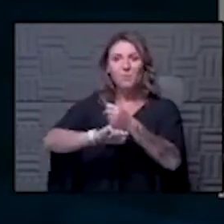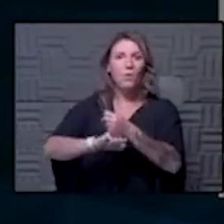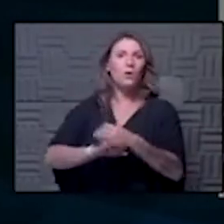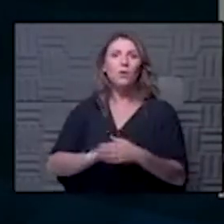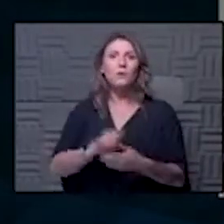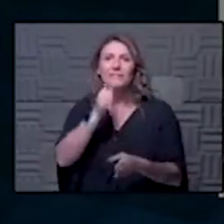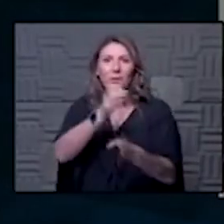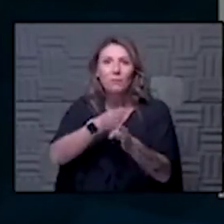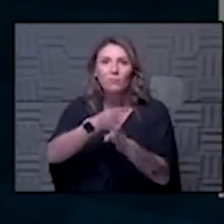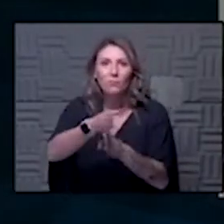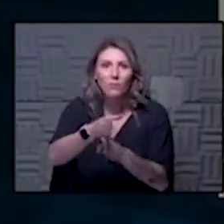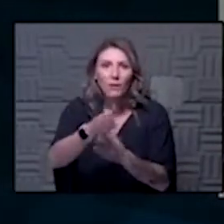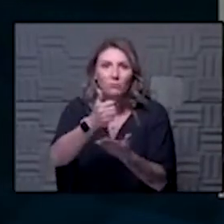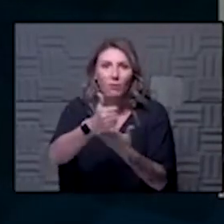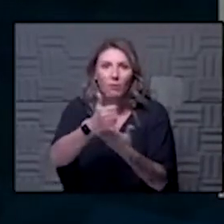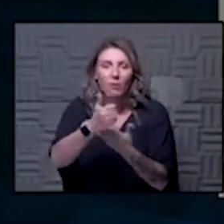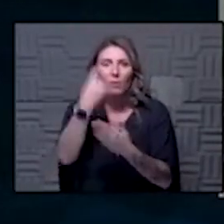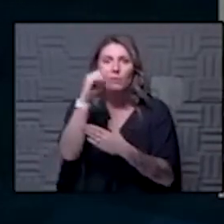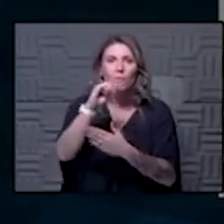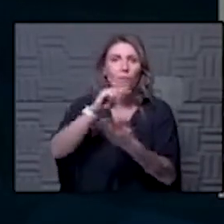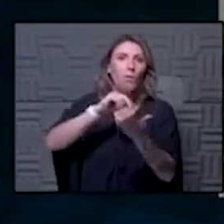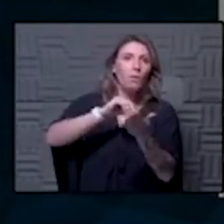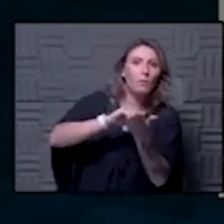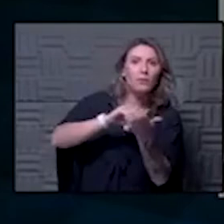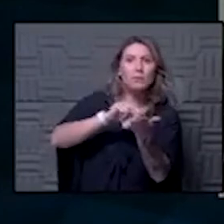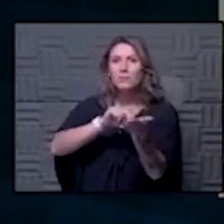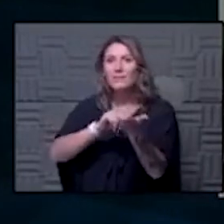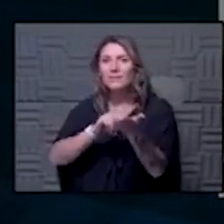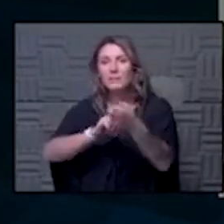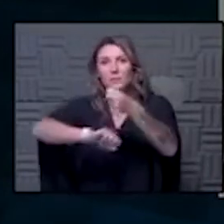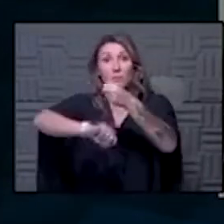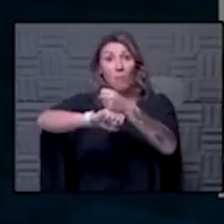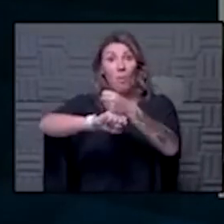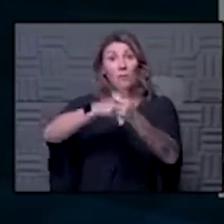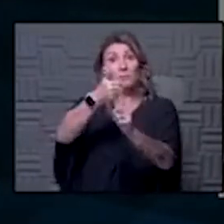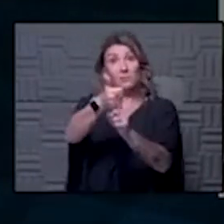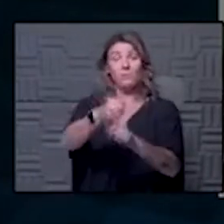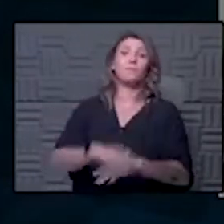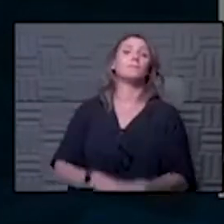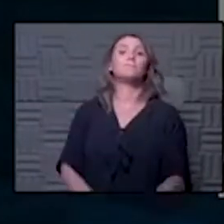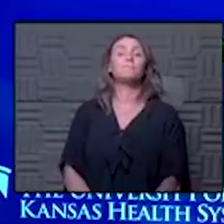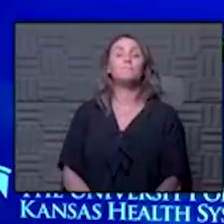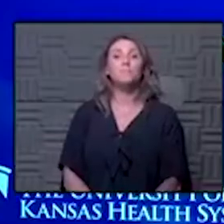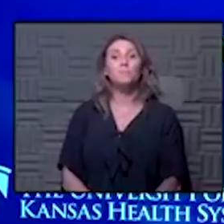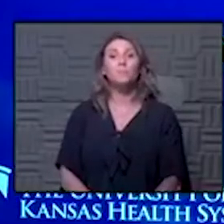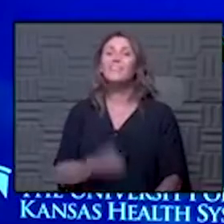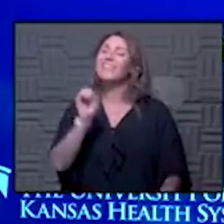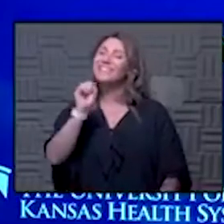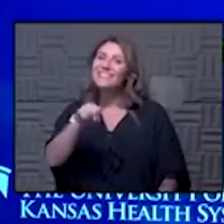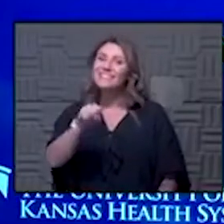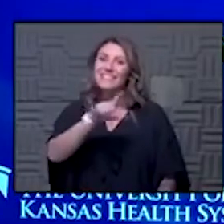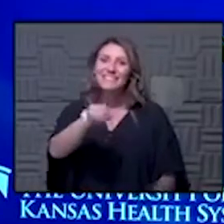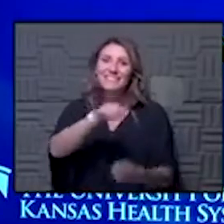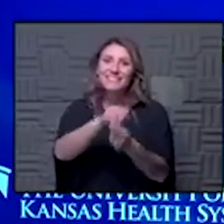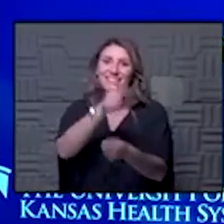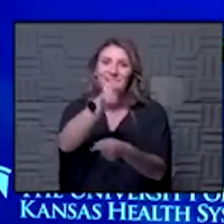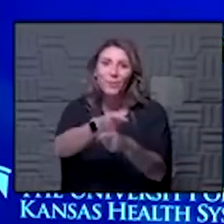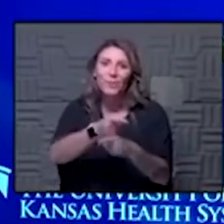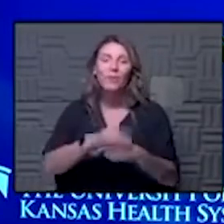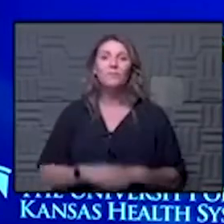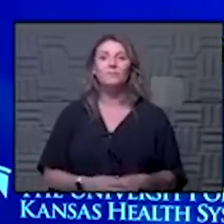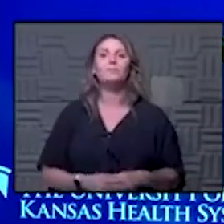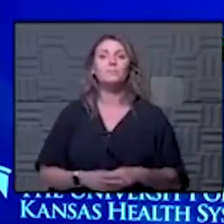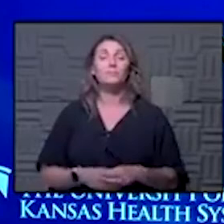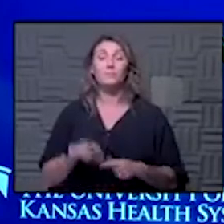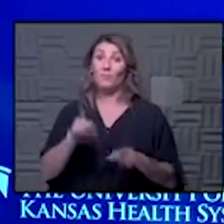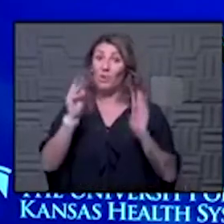not professional help for physicians and providers it's support I think that that's exactly right and I that